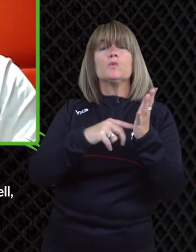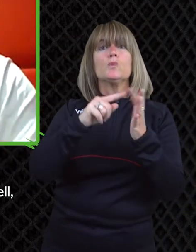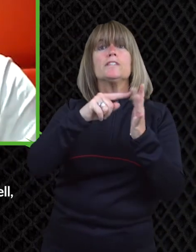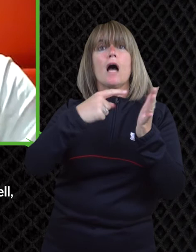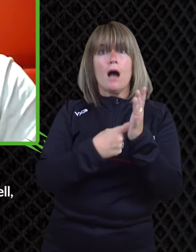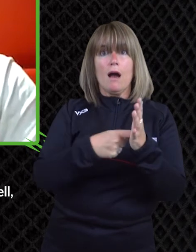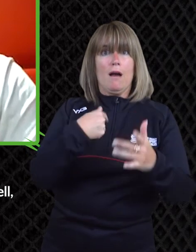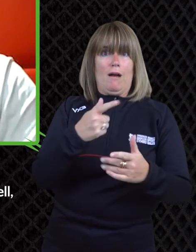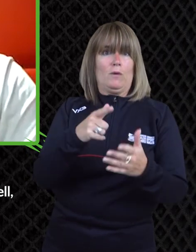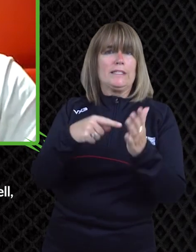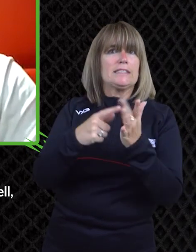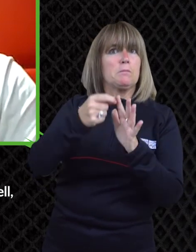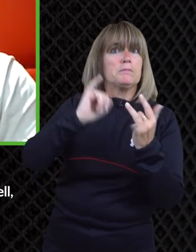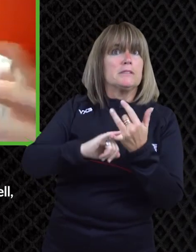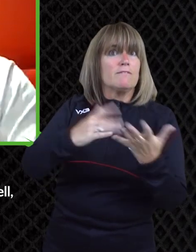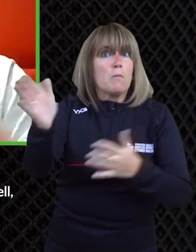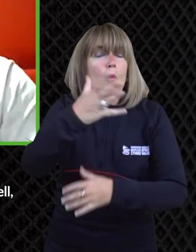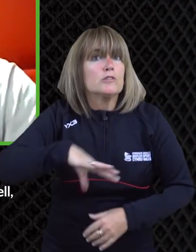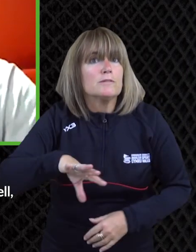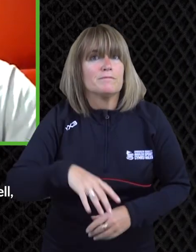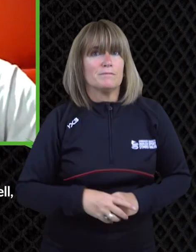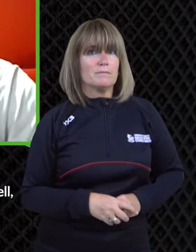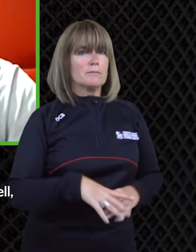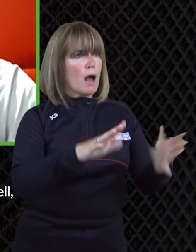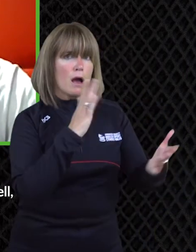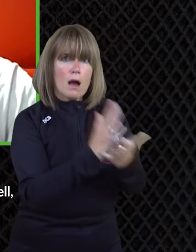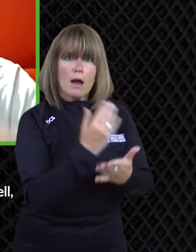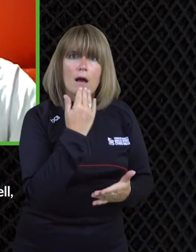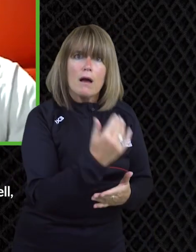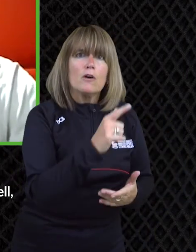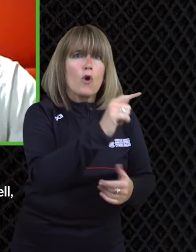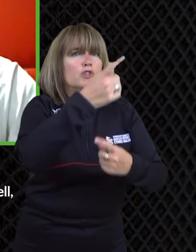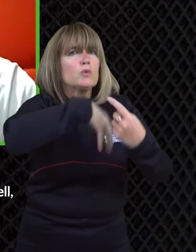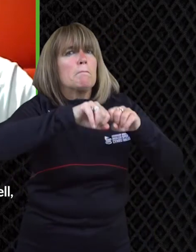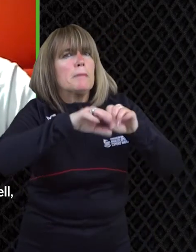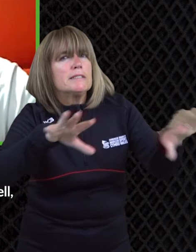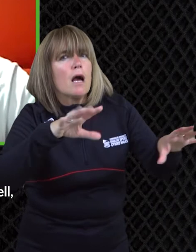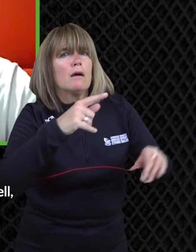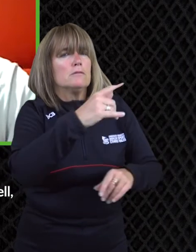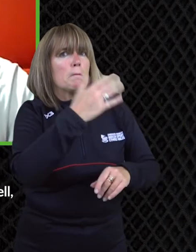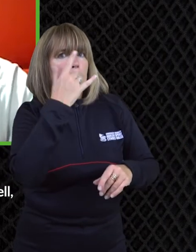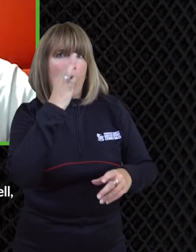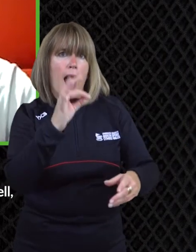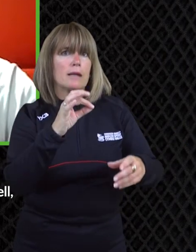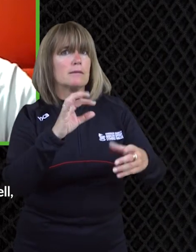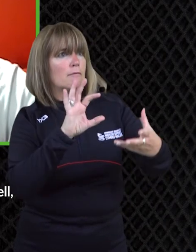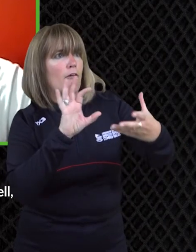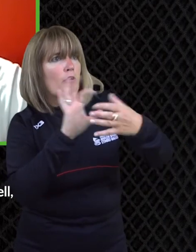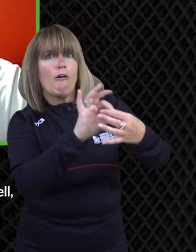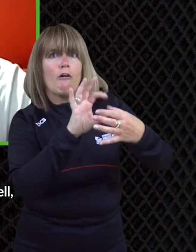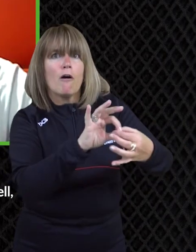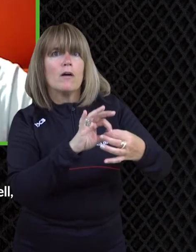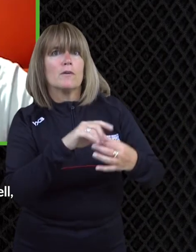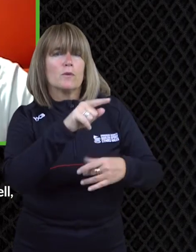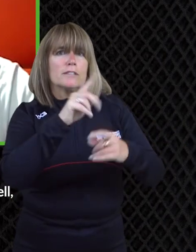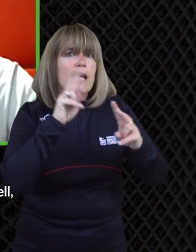it just to get more disabled people in the media well one of the reasons but um yeah just keep going and and i'm sure um i'm on twitter if anyone